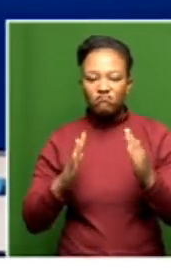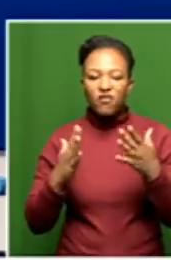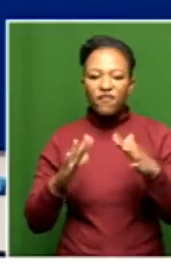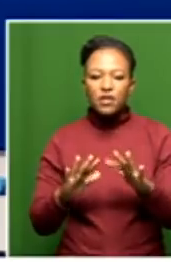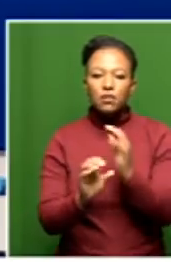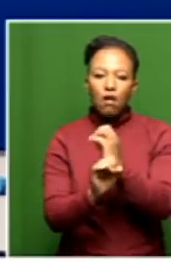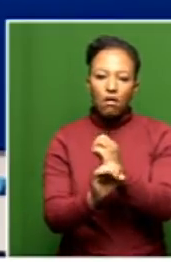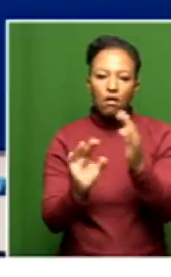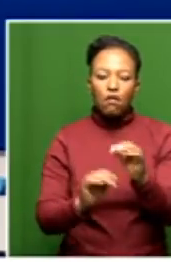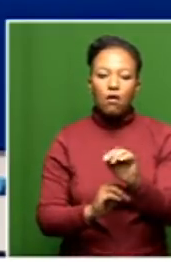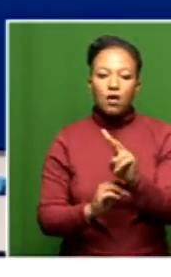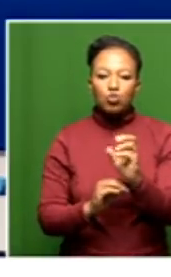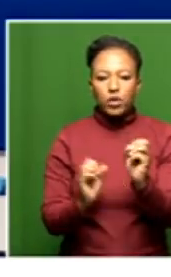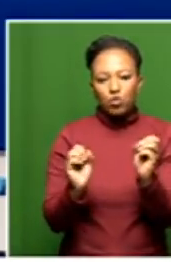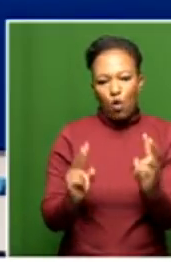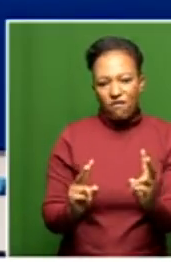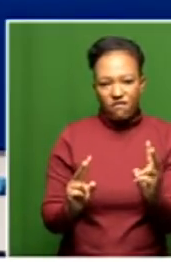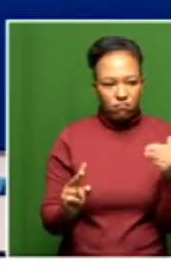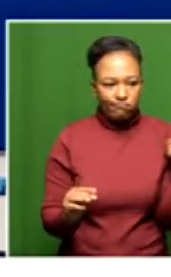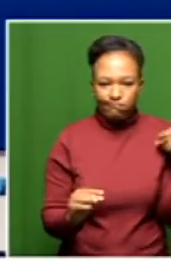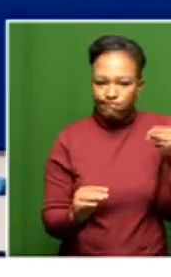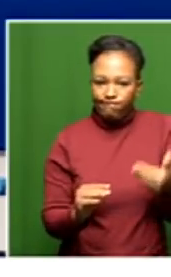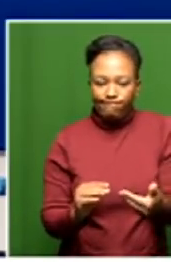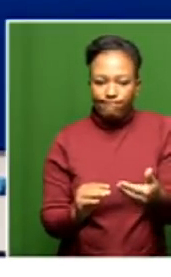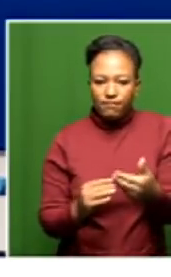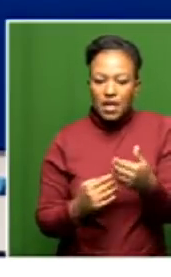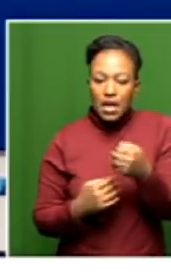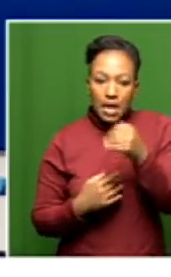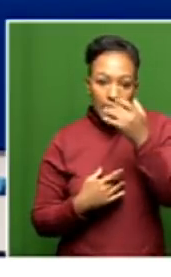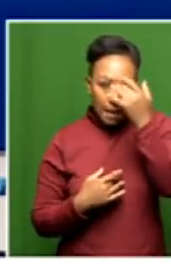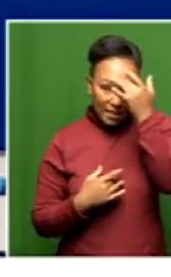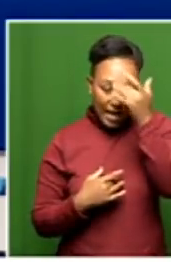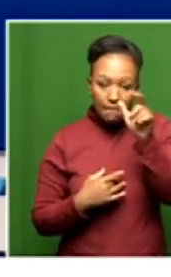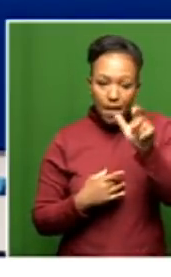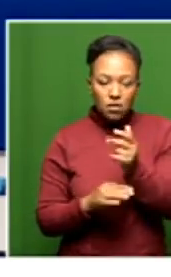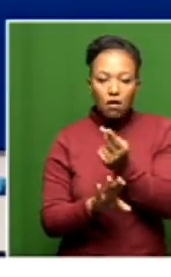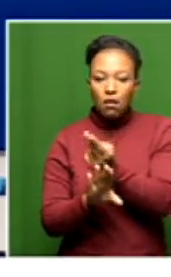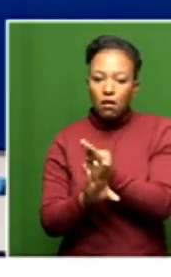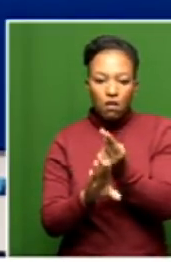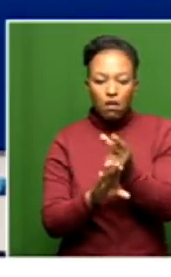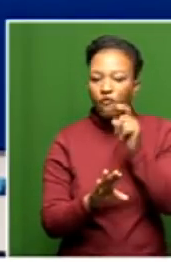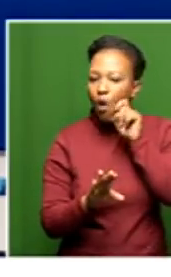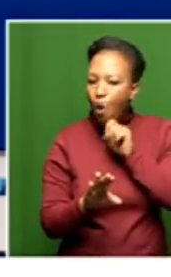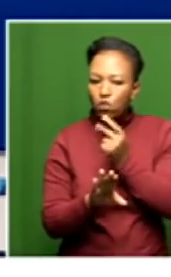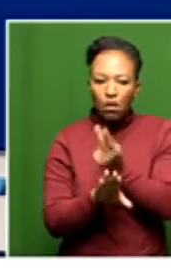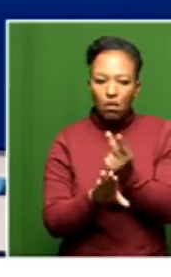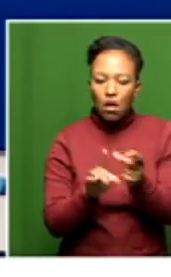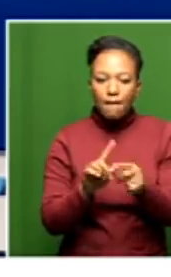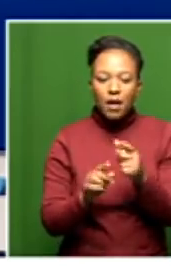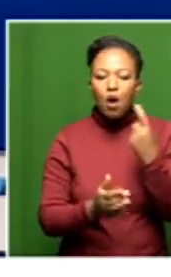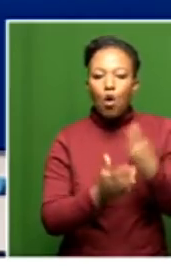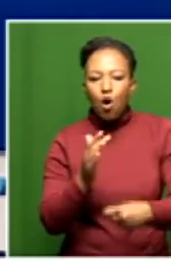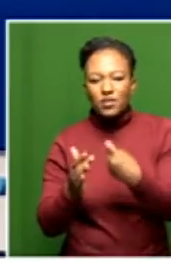launched in 2012 hasn't seen a single patient, yet it has incurred costs every year